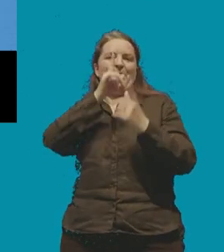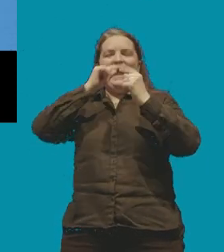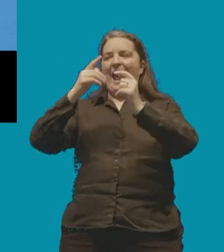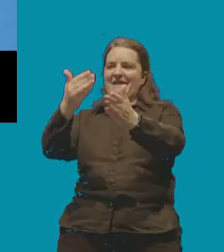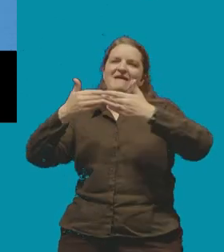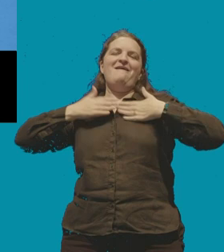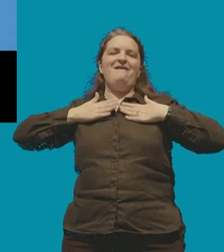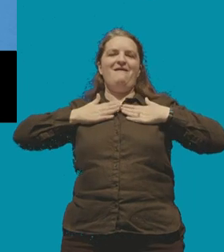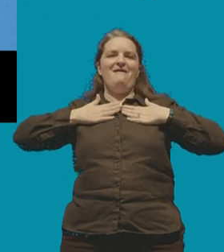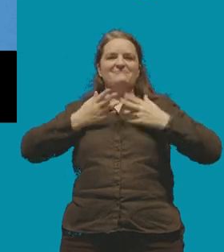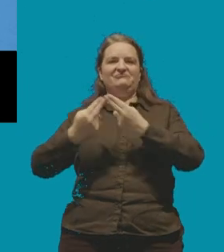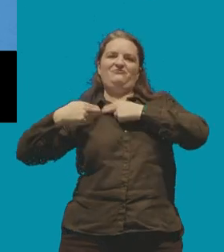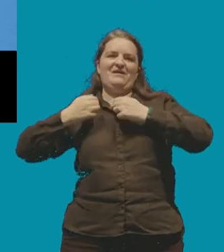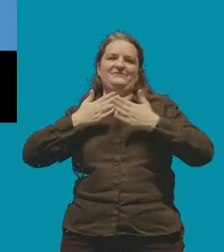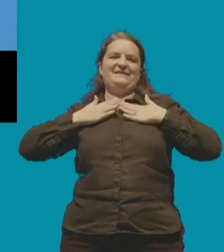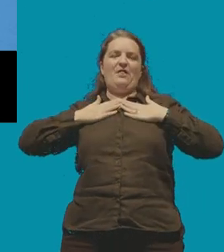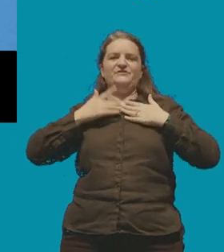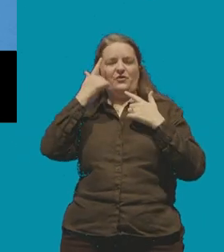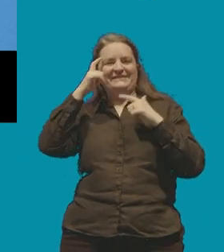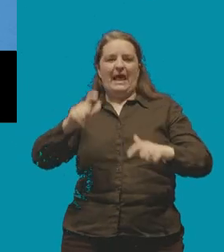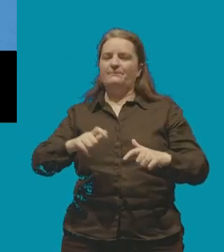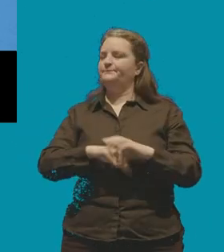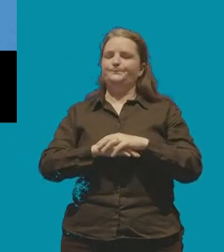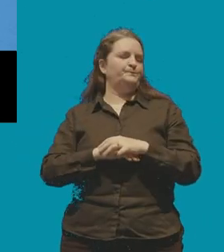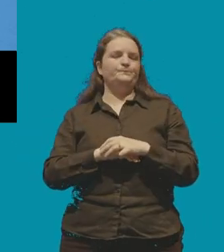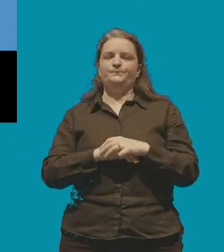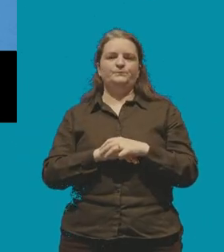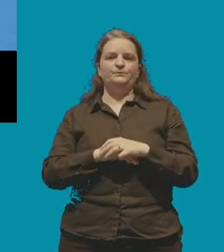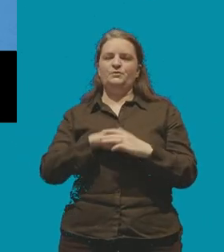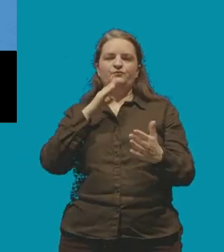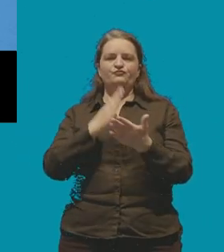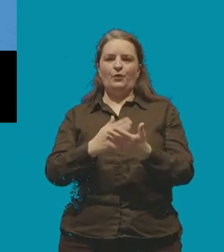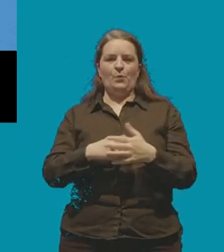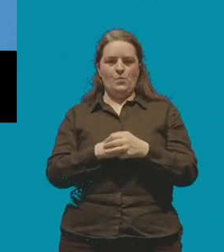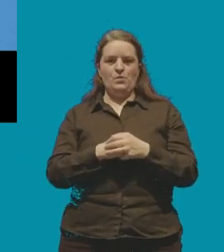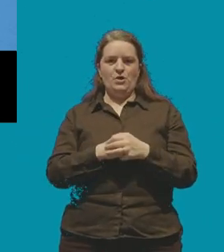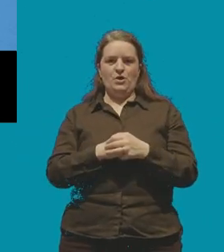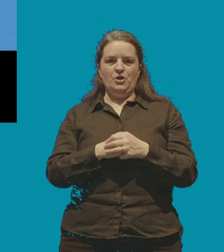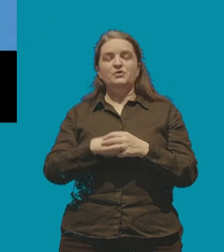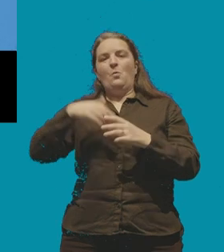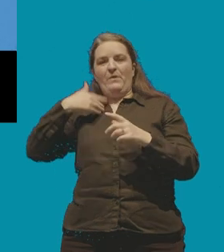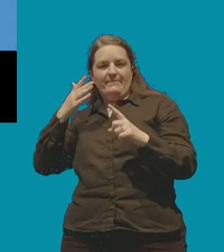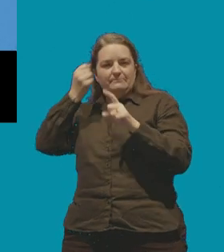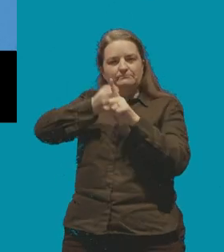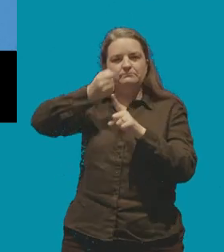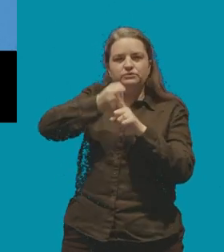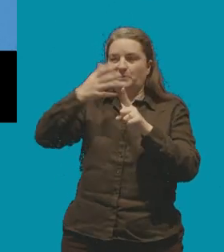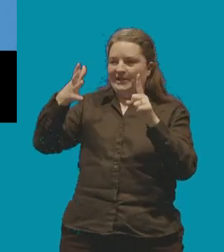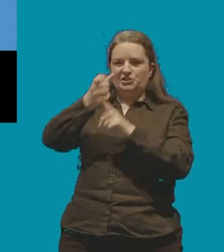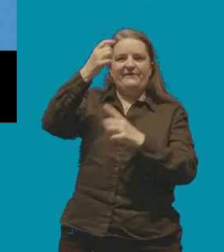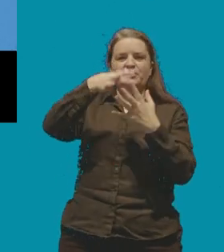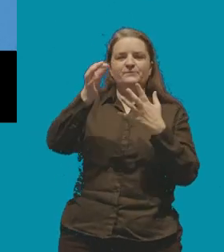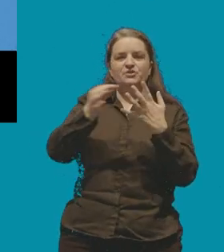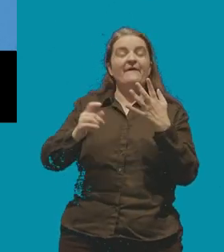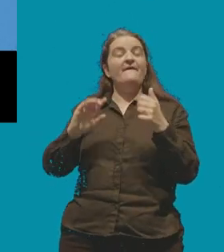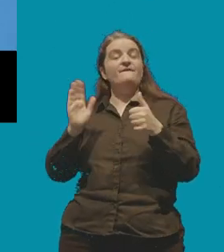draconian line on asylum the litigation that we've pursued so far has achieved its objectives firstly